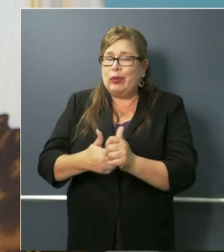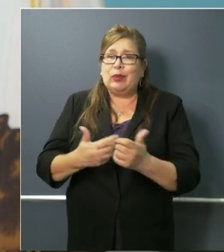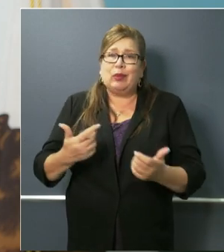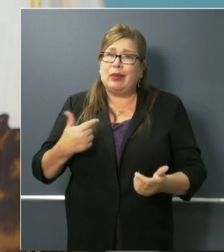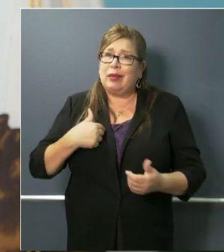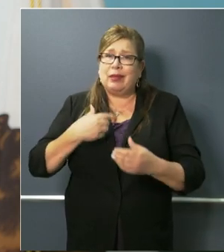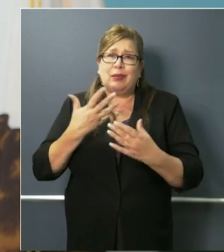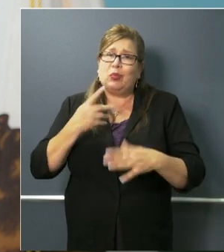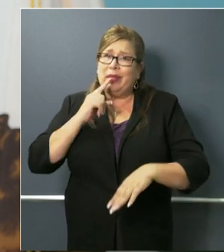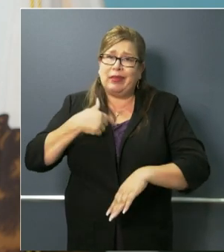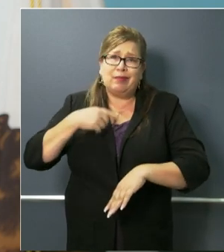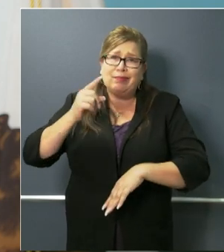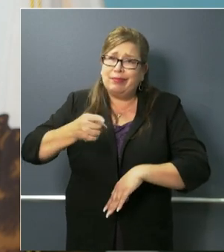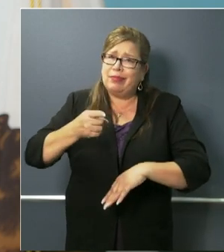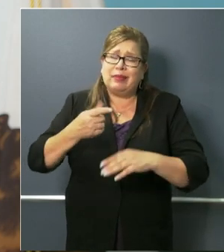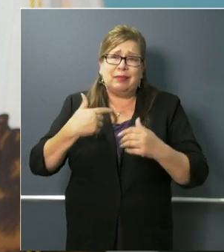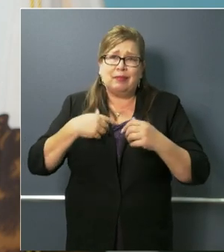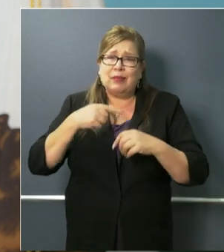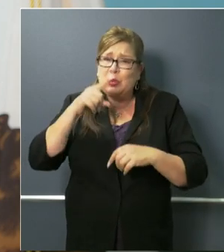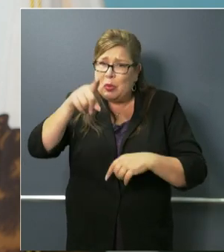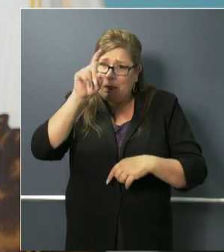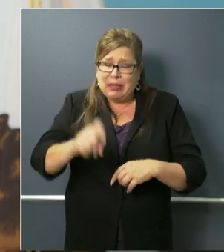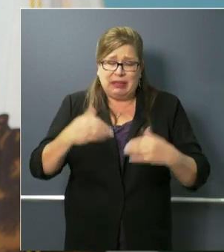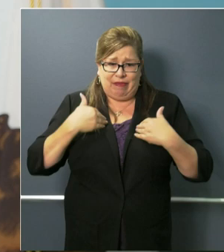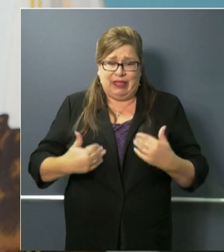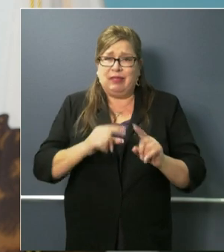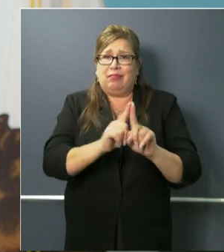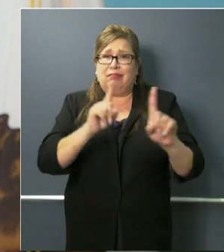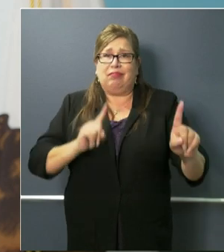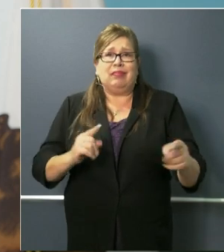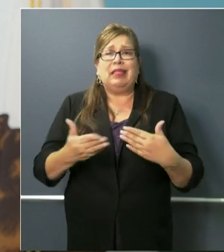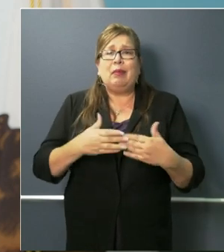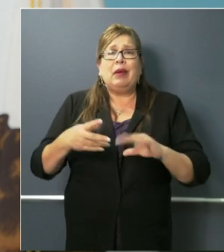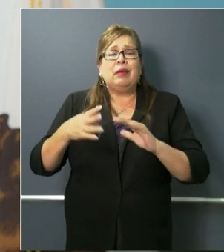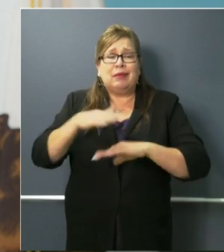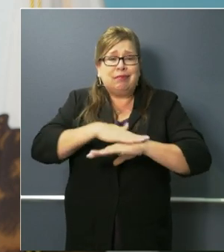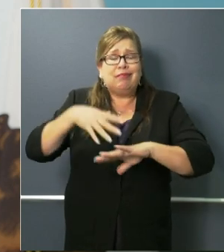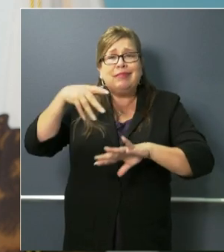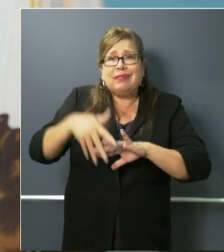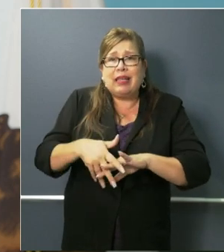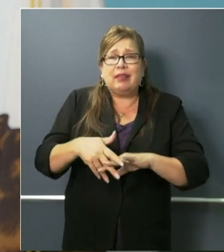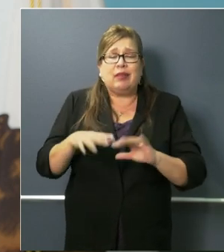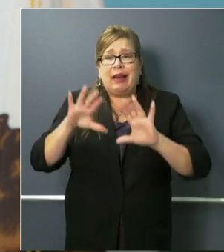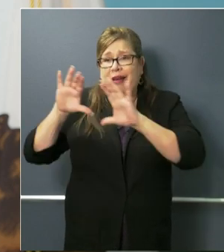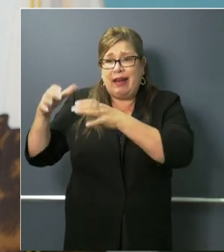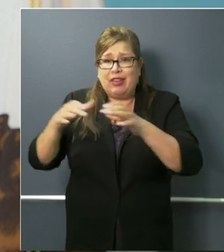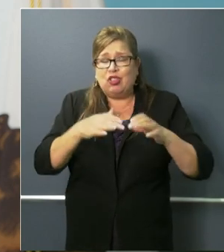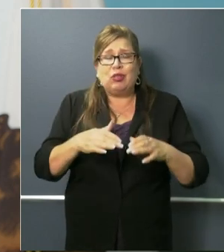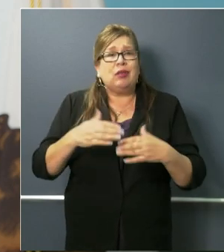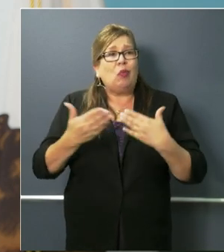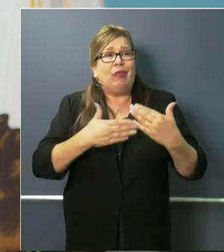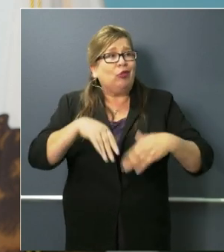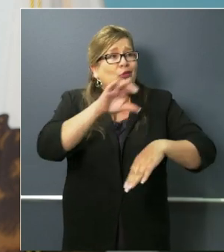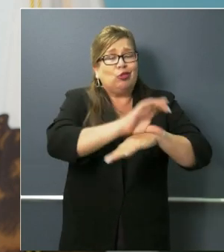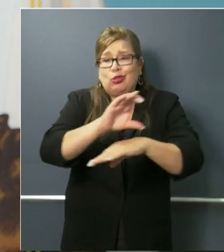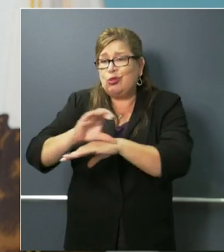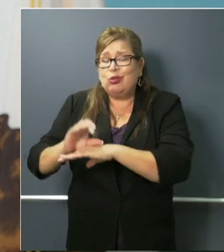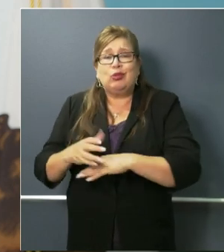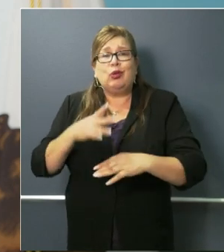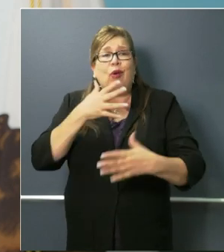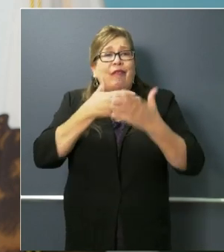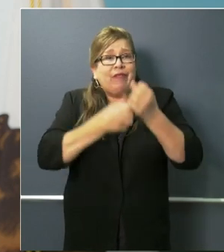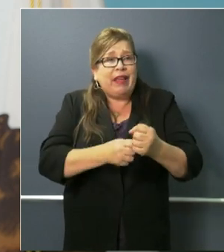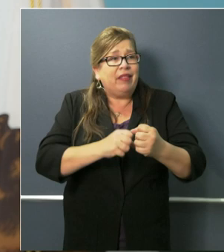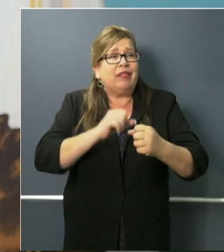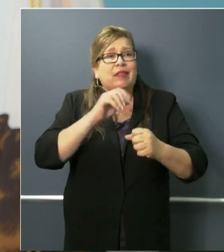practice physical distancing uh be it tribal nations be it faith-based leaders uh be it uh small